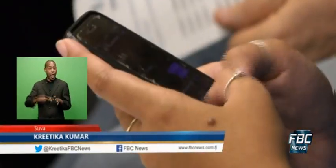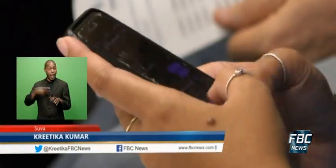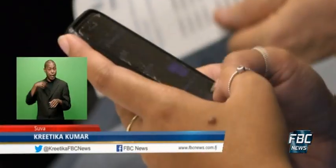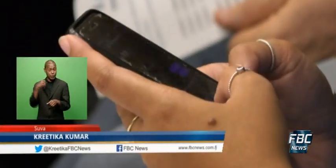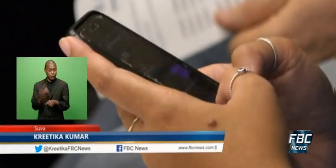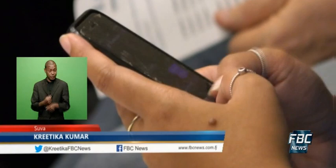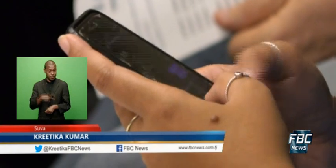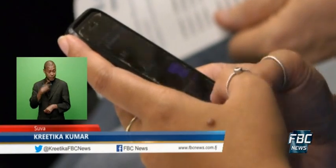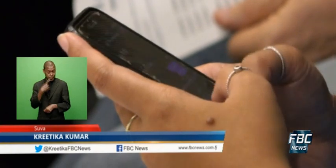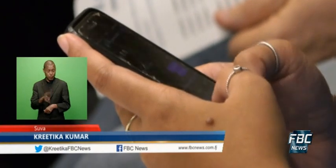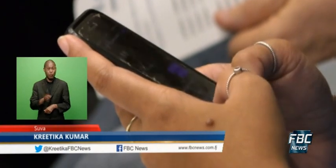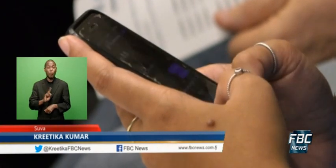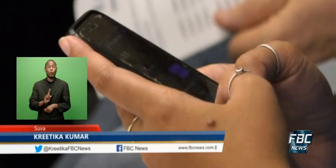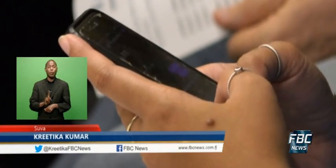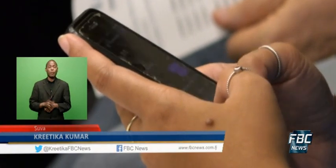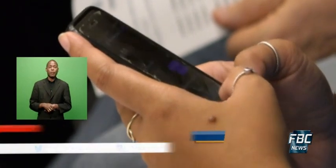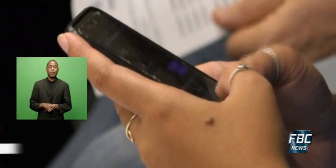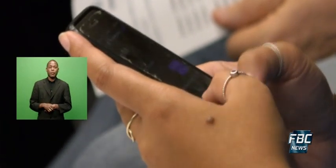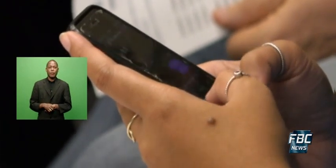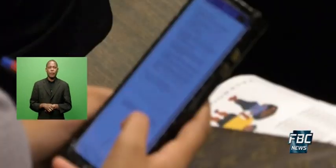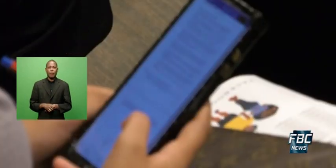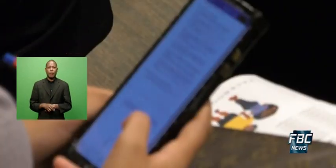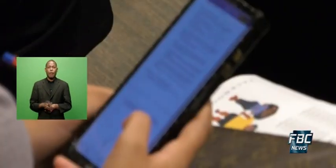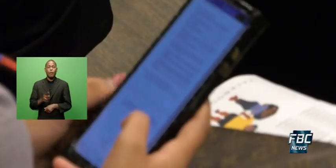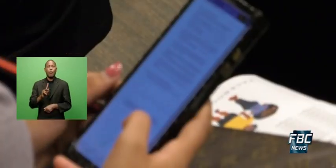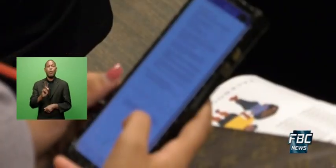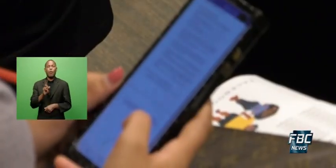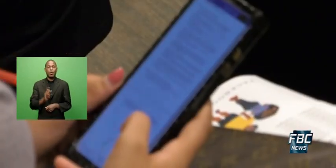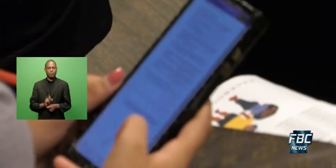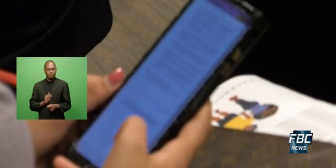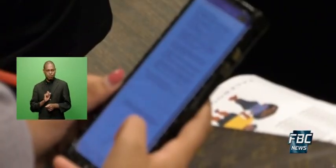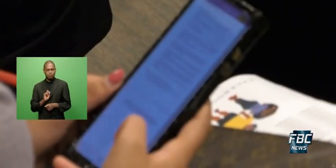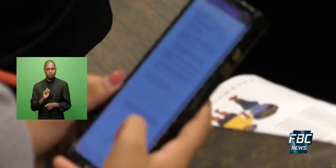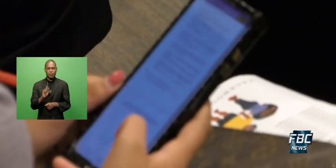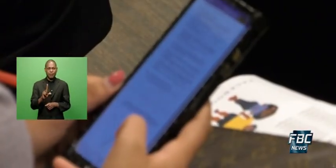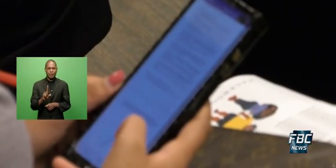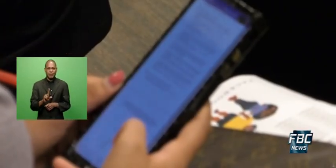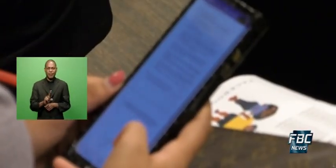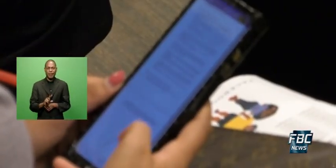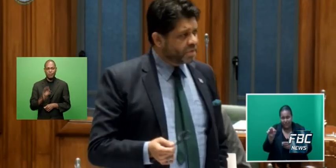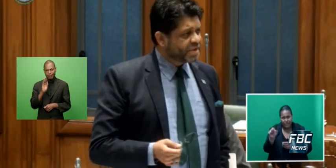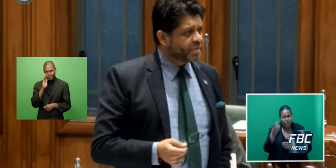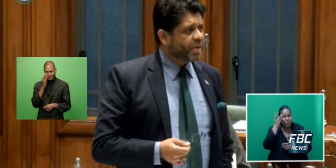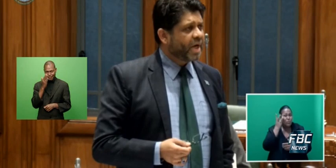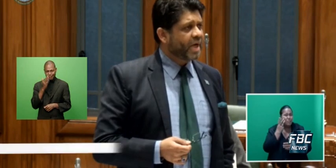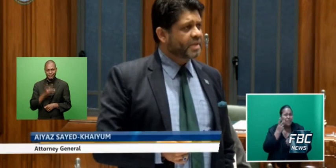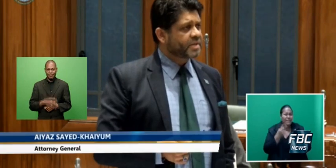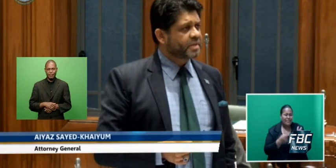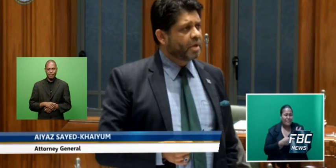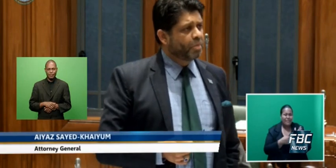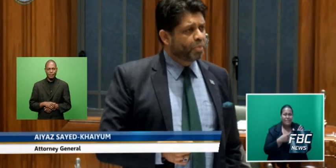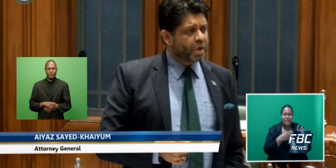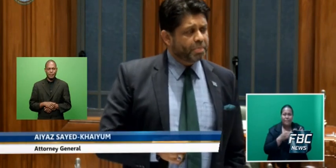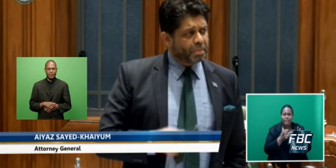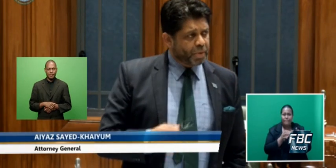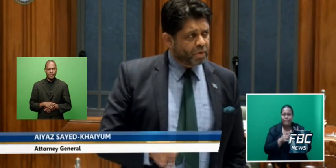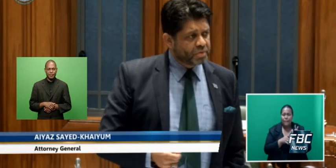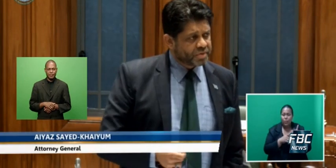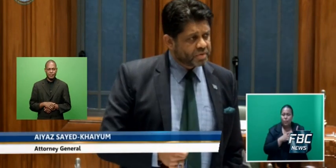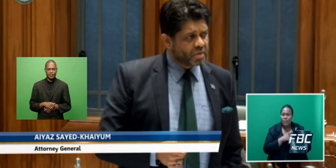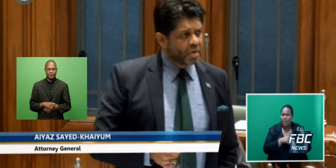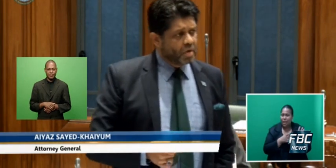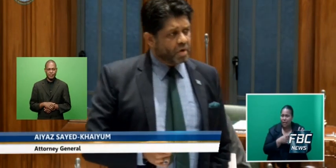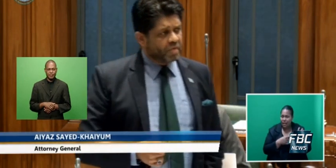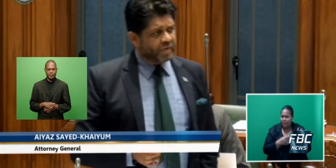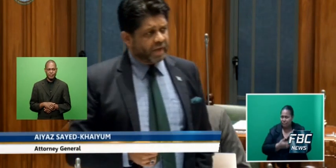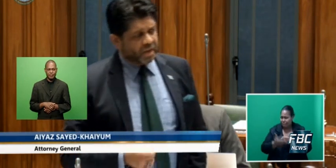opposition MP, Linda Tambuya, for her social media post. The Honorable Tambuya had, in the recent past, put up a